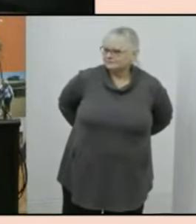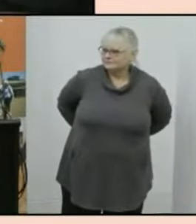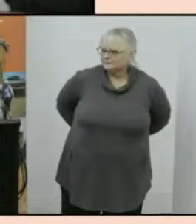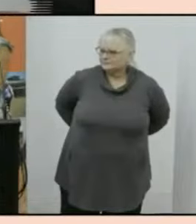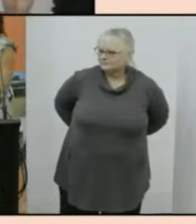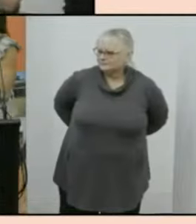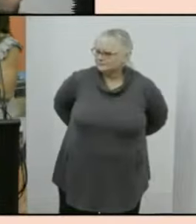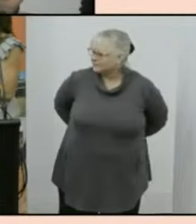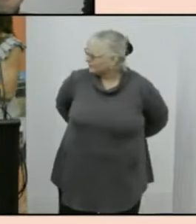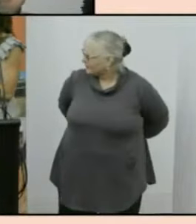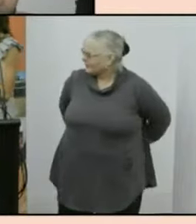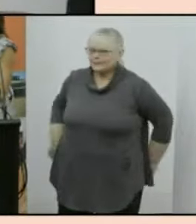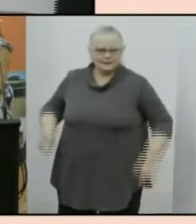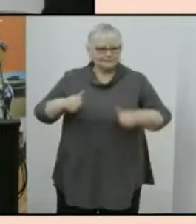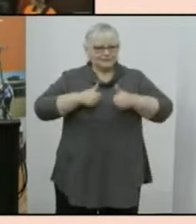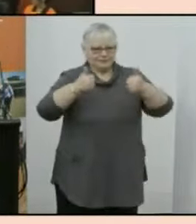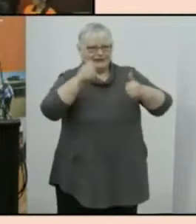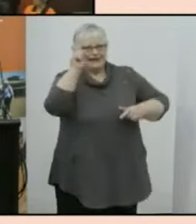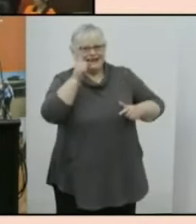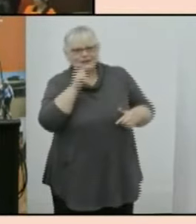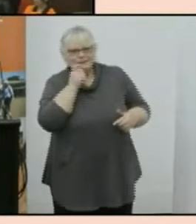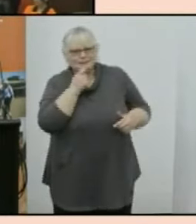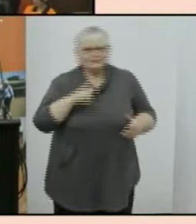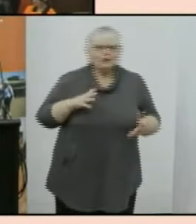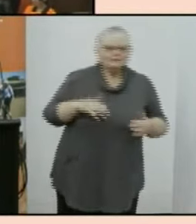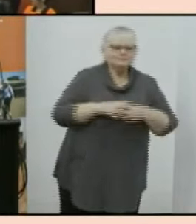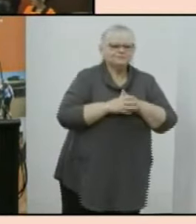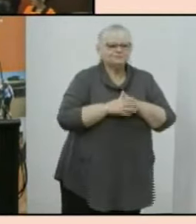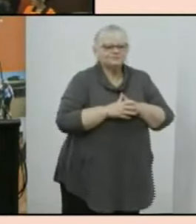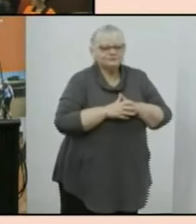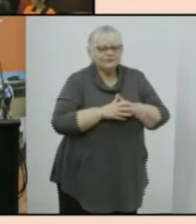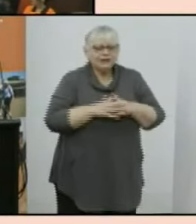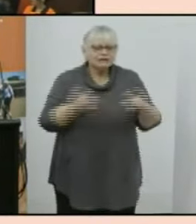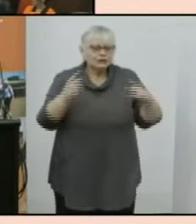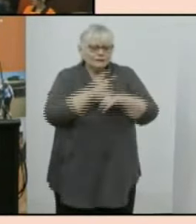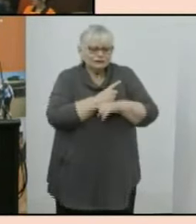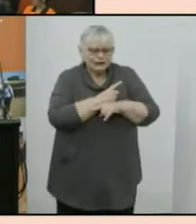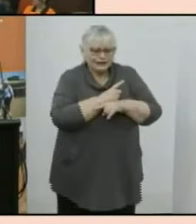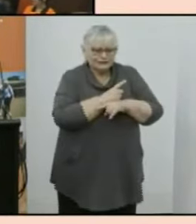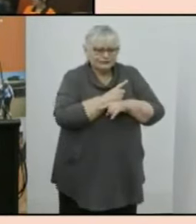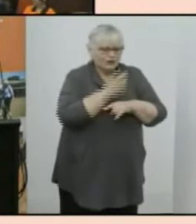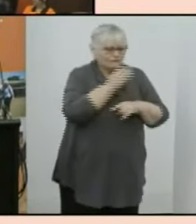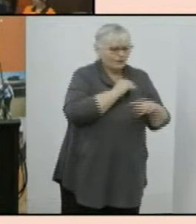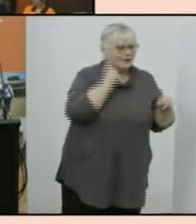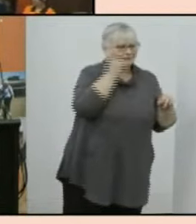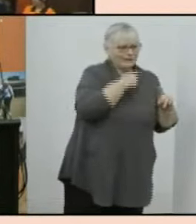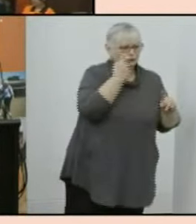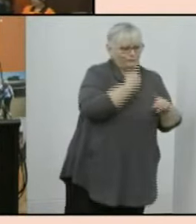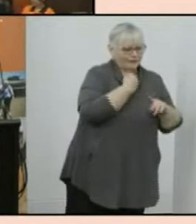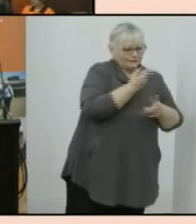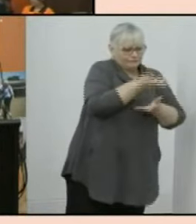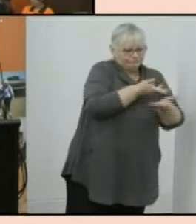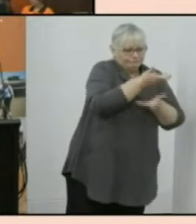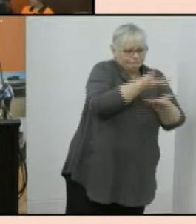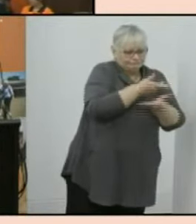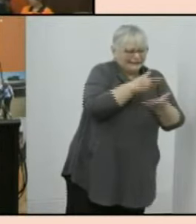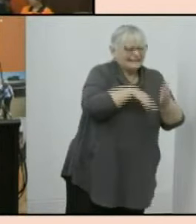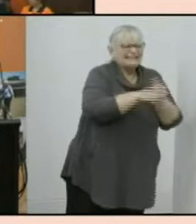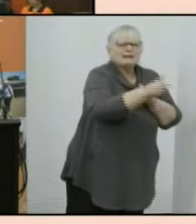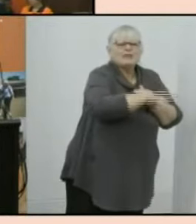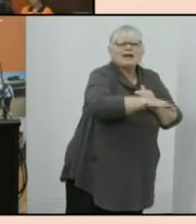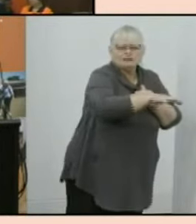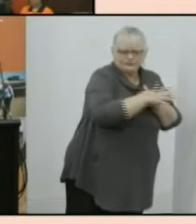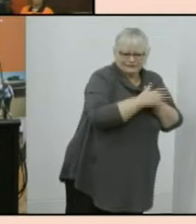it's gone back it's come back yep okay so we pivoted from uh face-to-face work uh in some areas